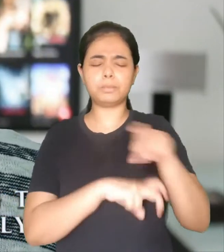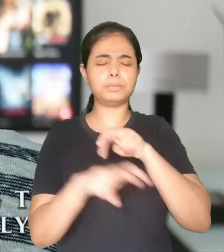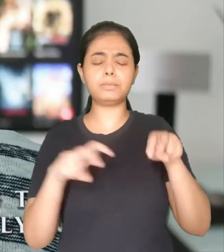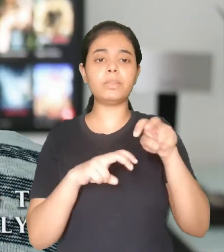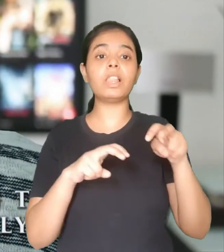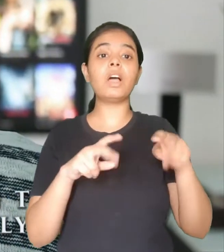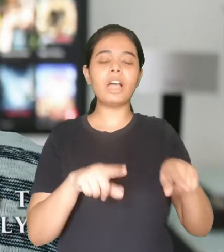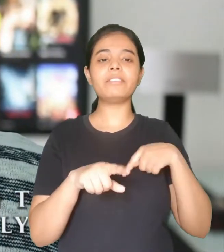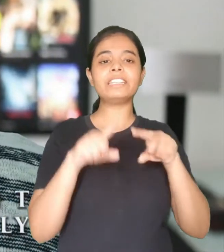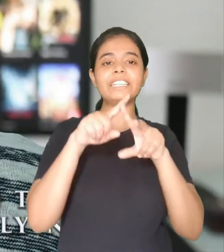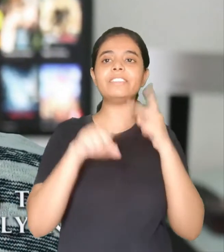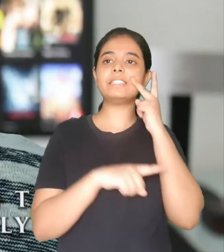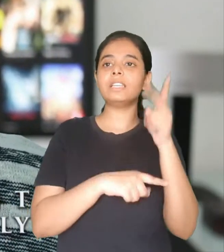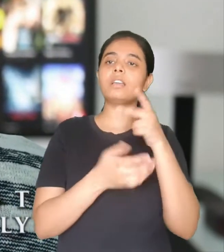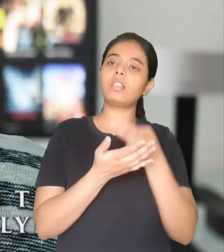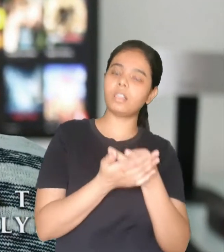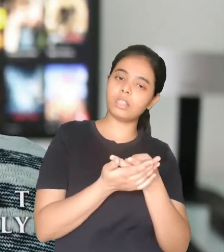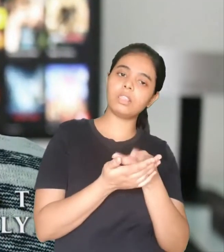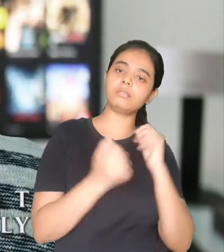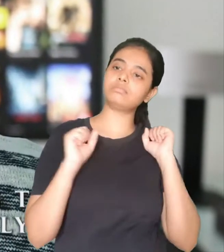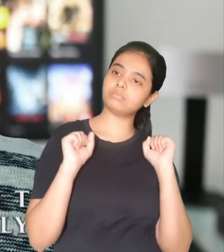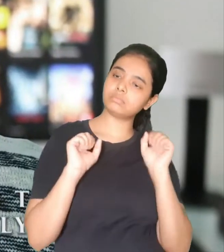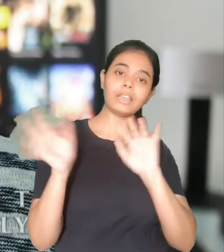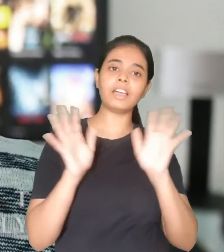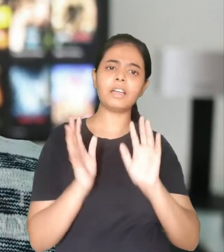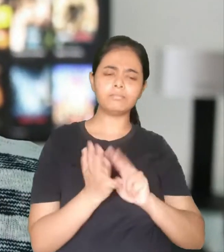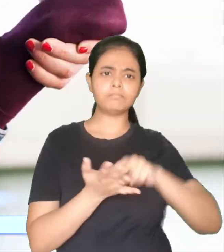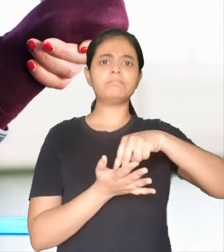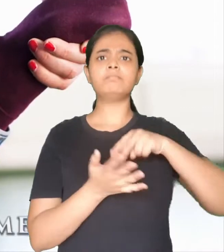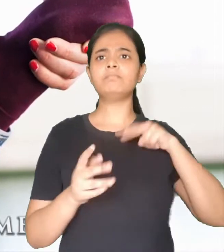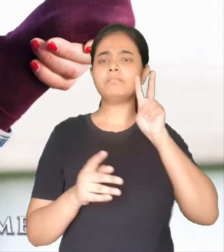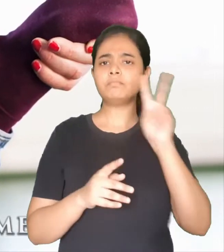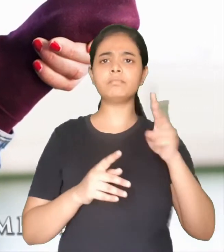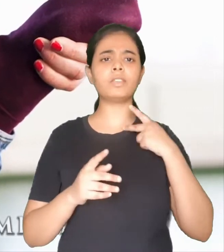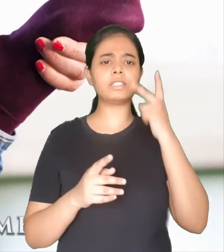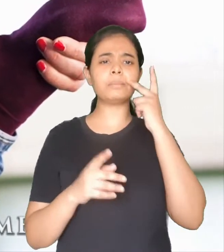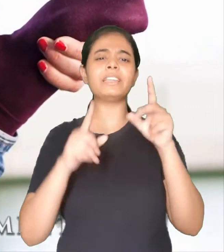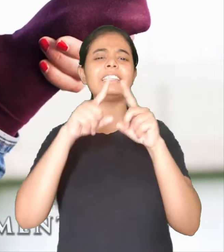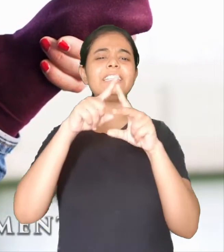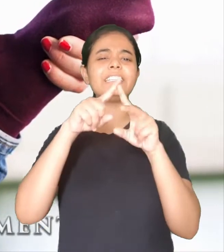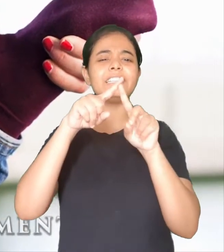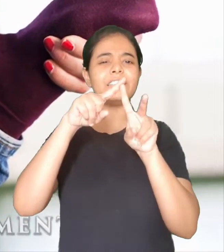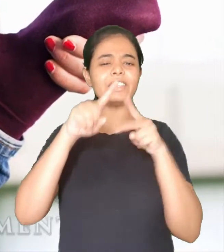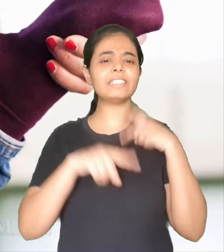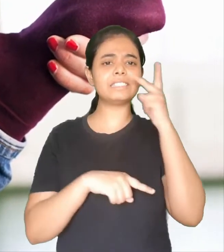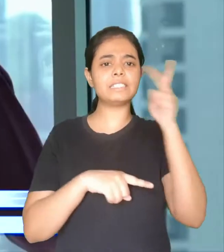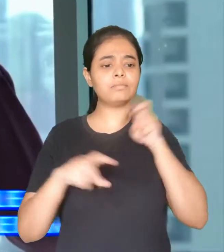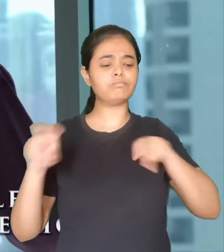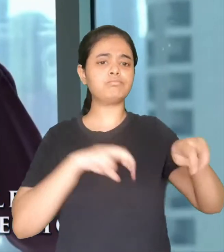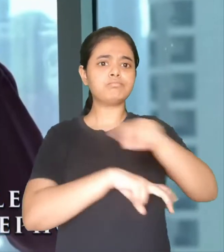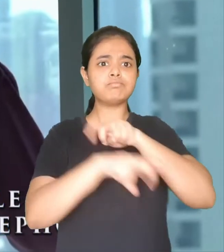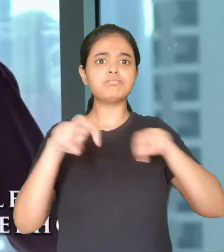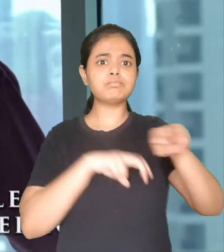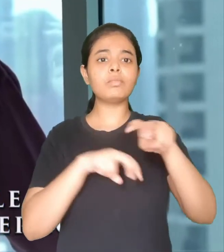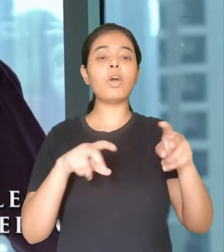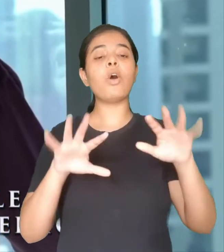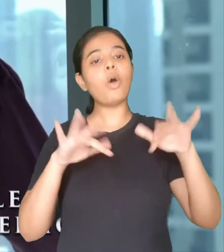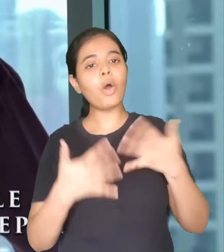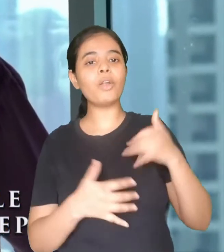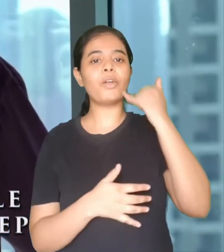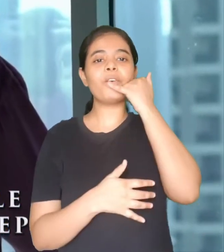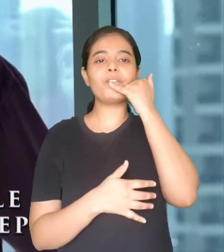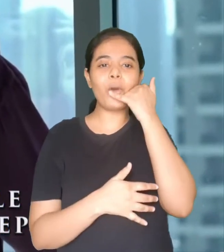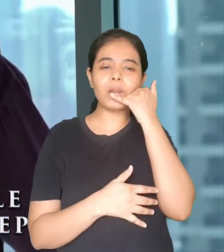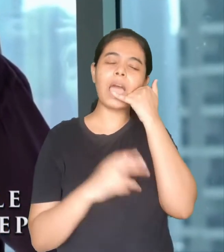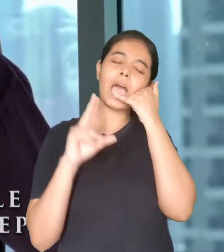When watching TV, sit up instead of lying on the sofa or do a few stretching movements. Stand up while